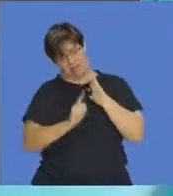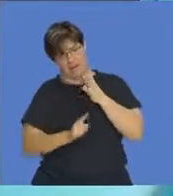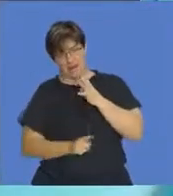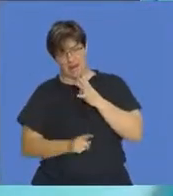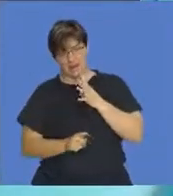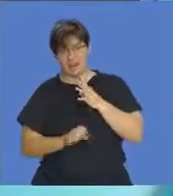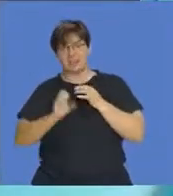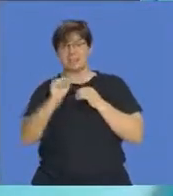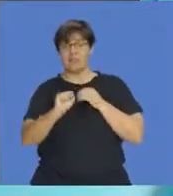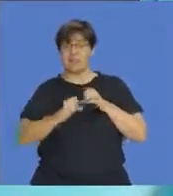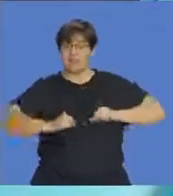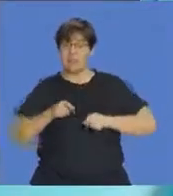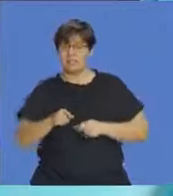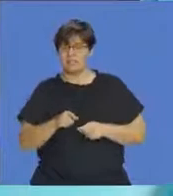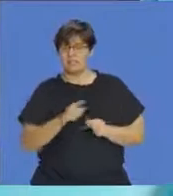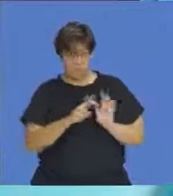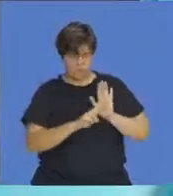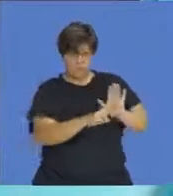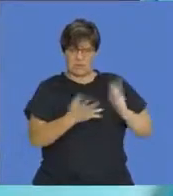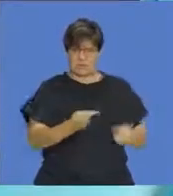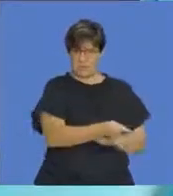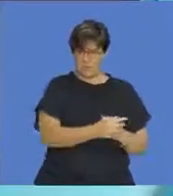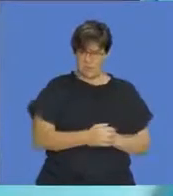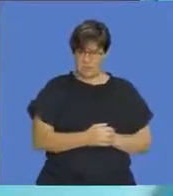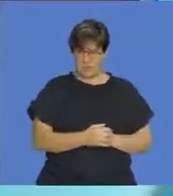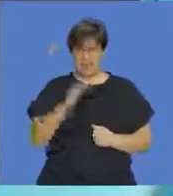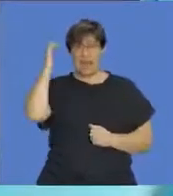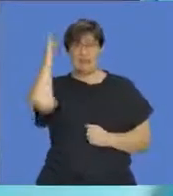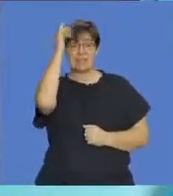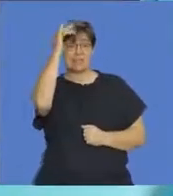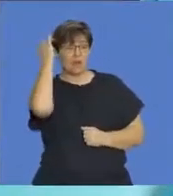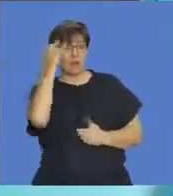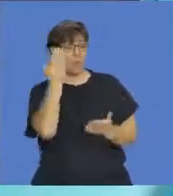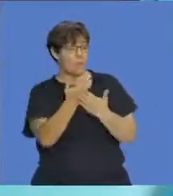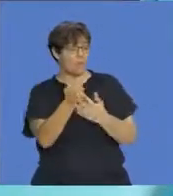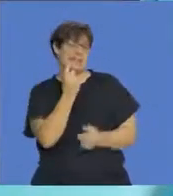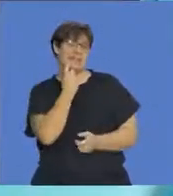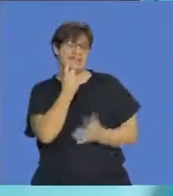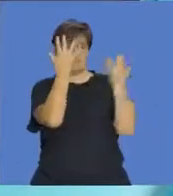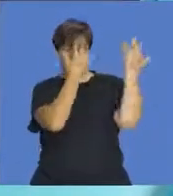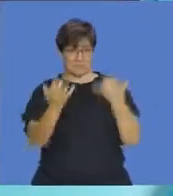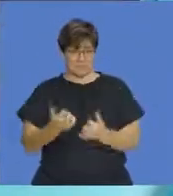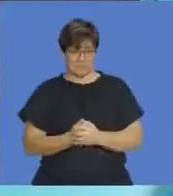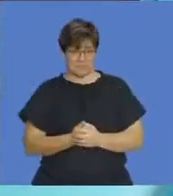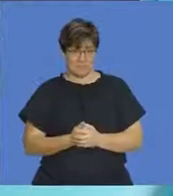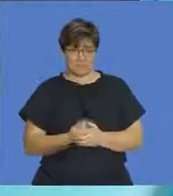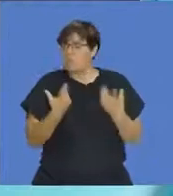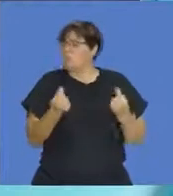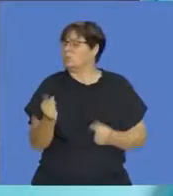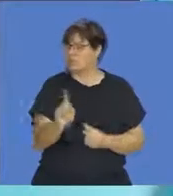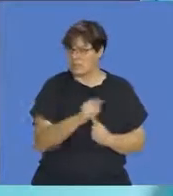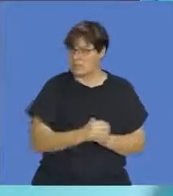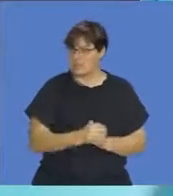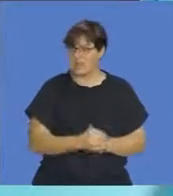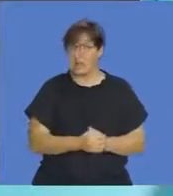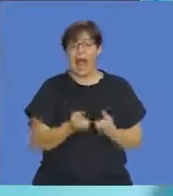in the sample space? Well, the theoretical probability is easy to calculate. All we've got to do is we've got to count